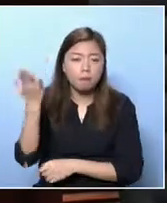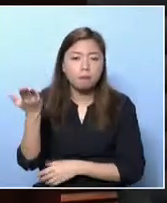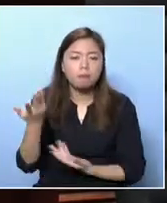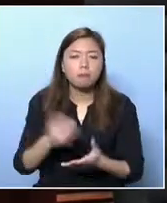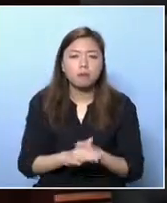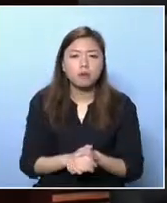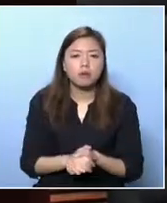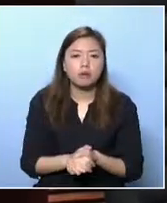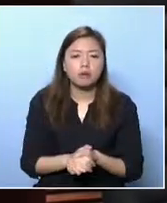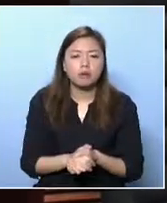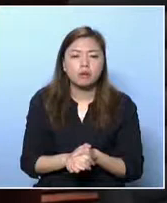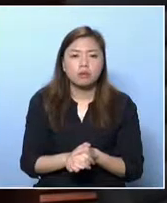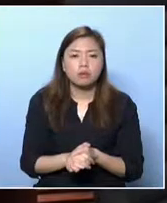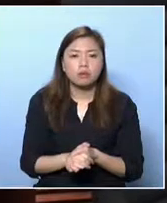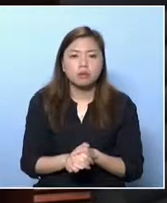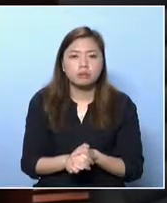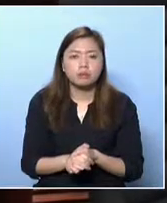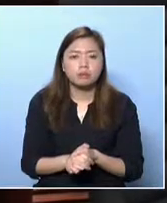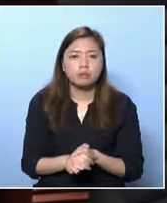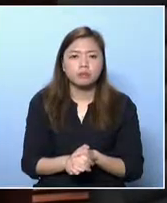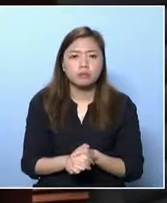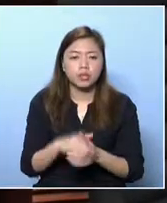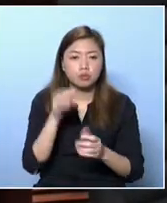in this extended family of six.